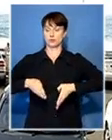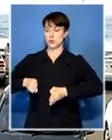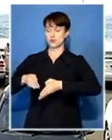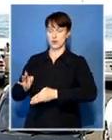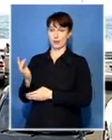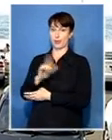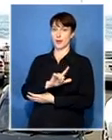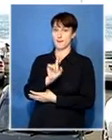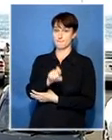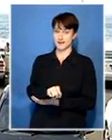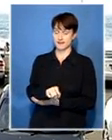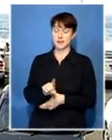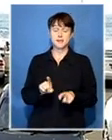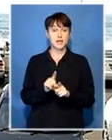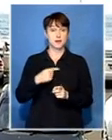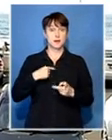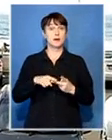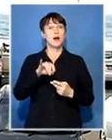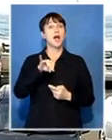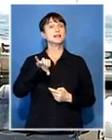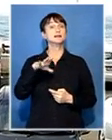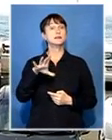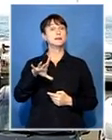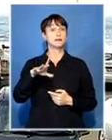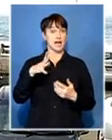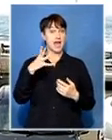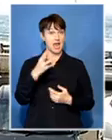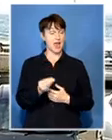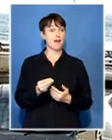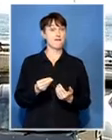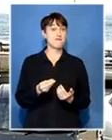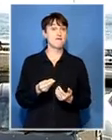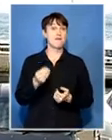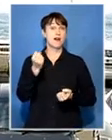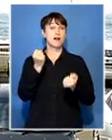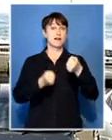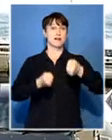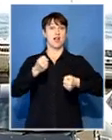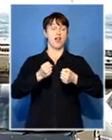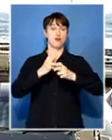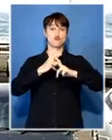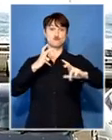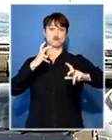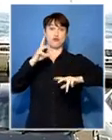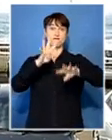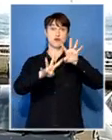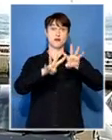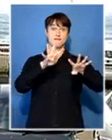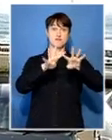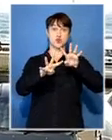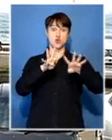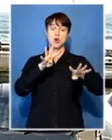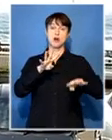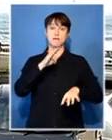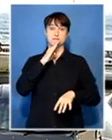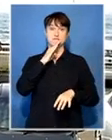also as IEC procured four-by-four vehicles for the rural area so that the the staff can